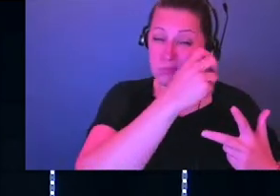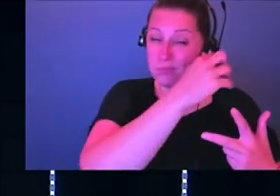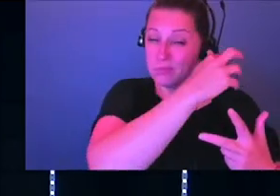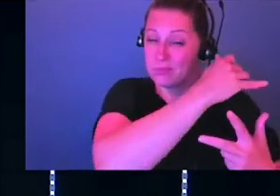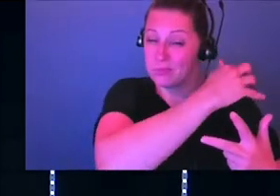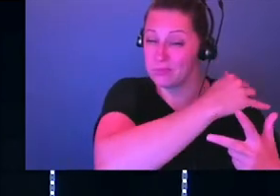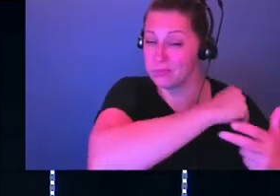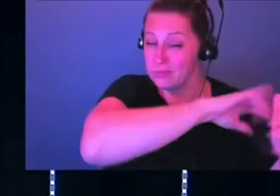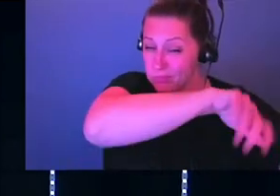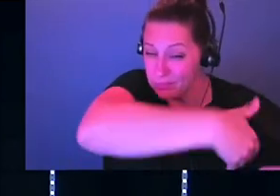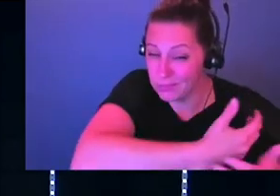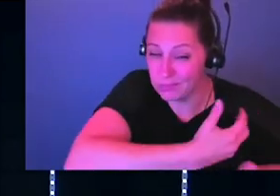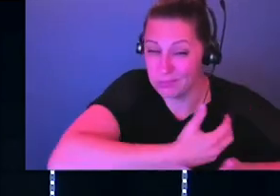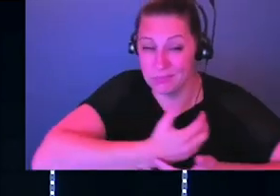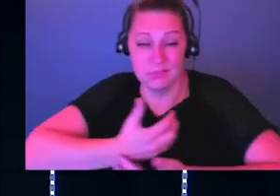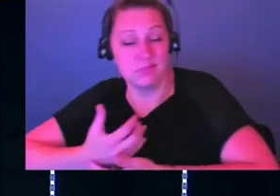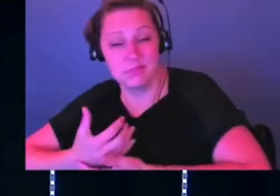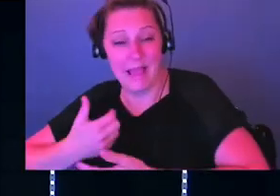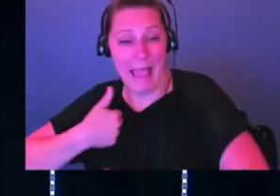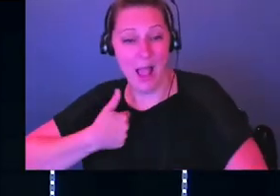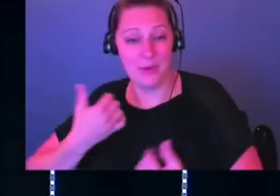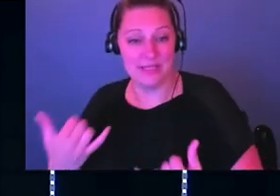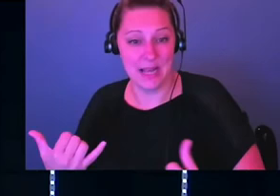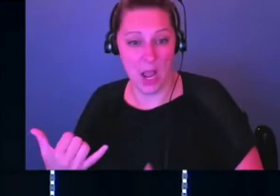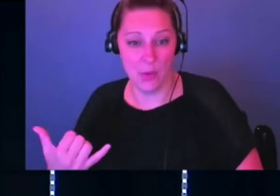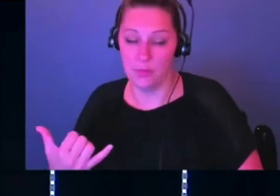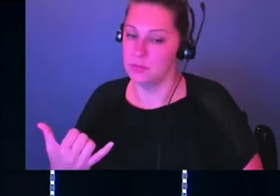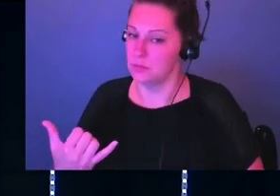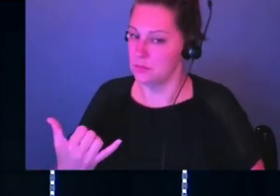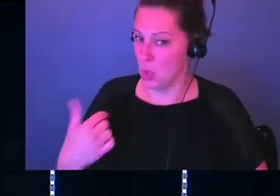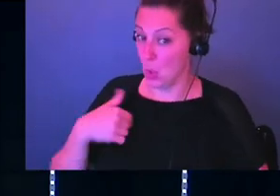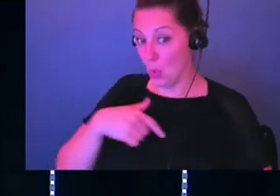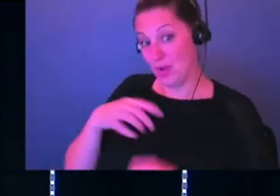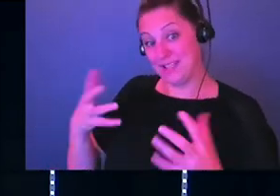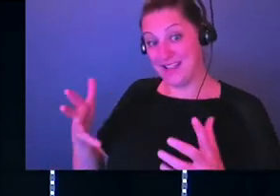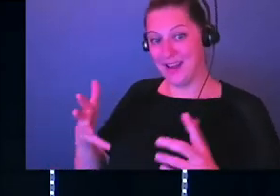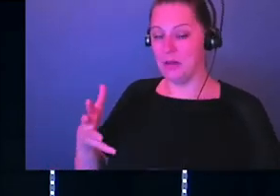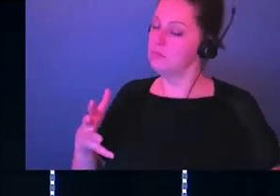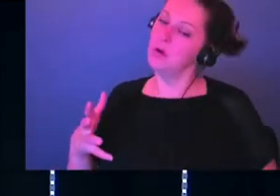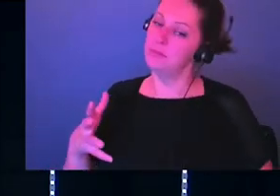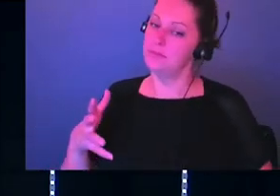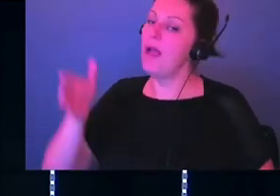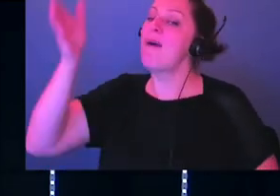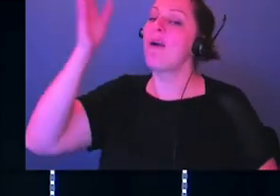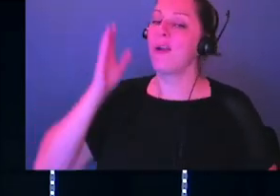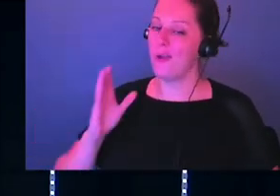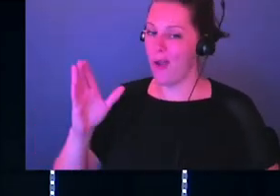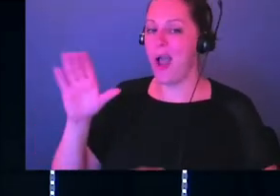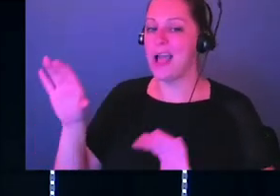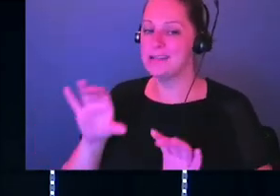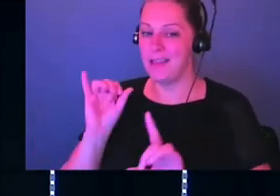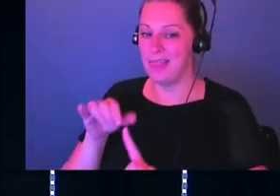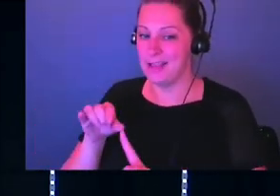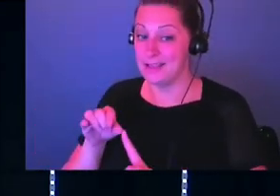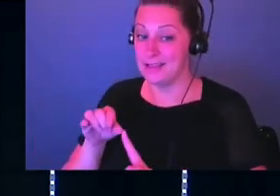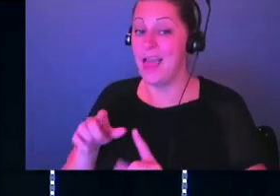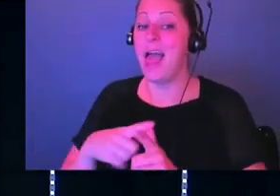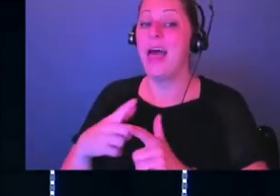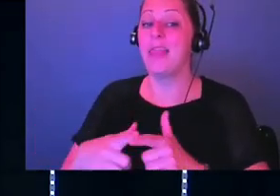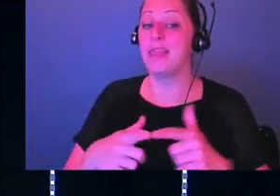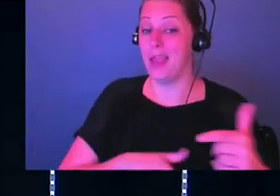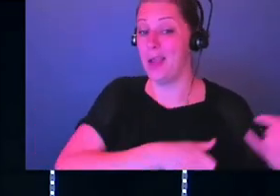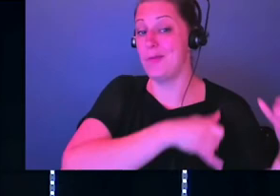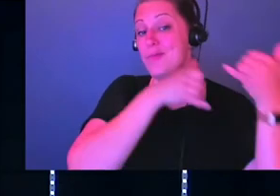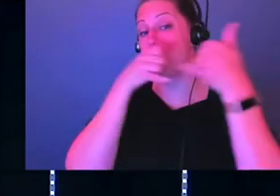ours now. We did it. It's like, no, no, God did this. And not only did God do this, but he, he rewarded you. He gave you